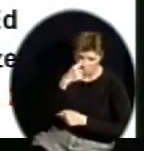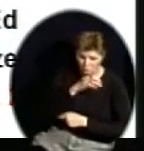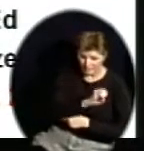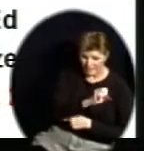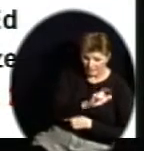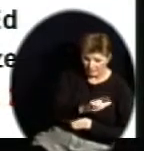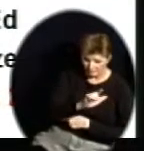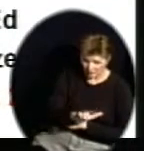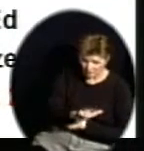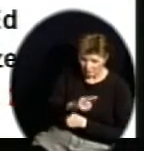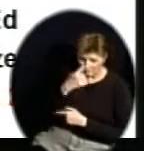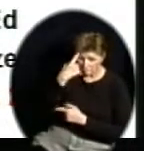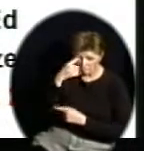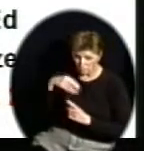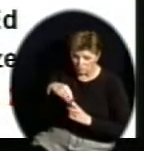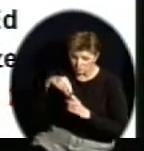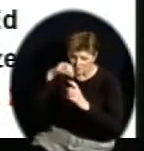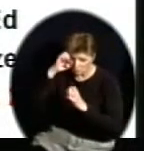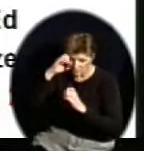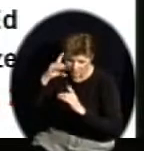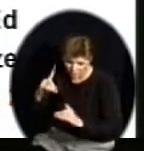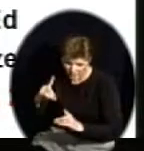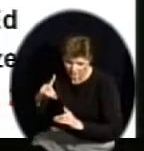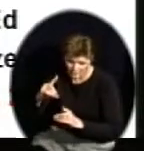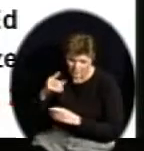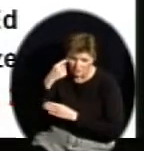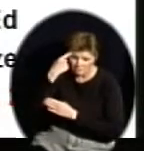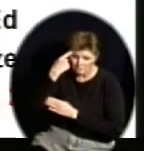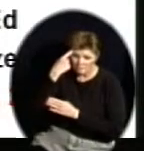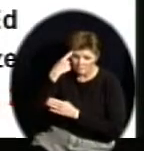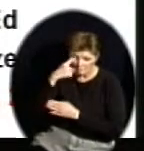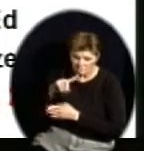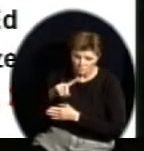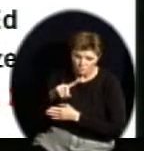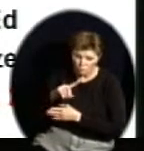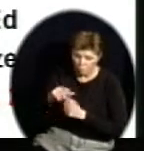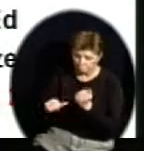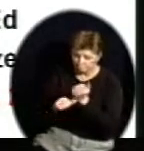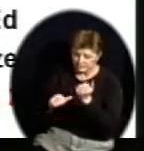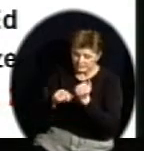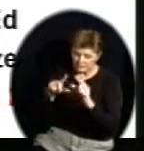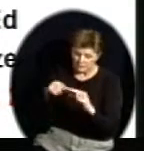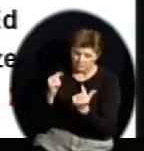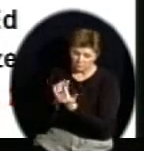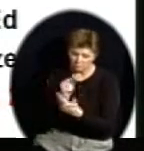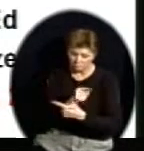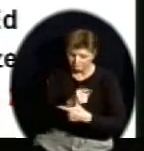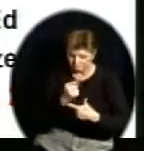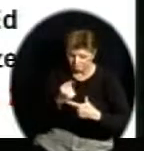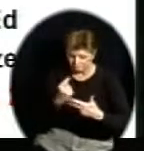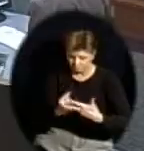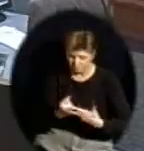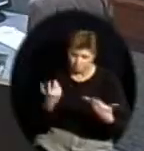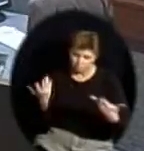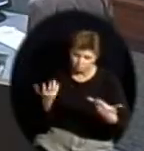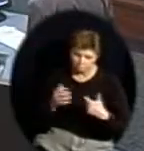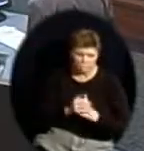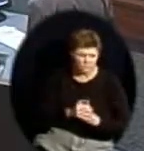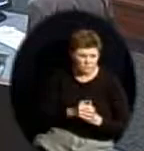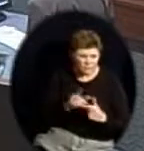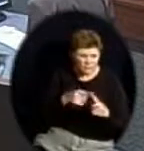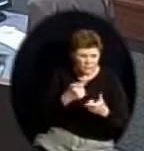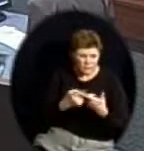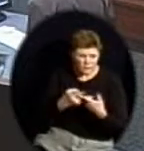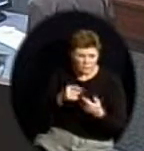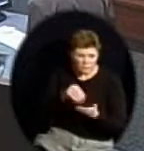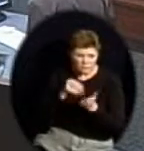with different individuals, that that was something new to them that they had not realized. So you can see student groups is important. a student that is not in